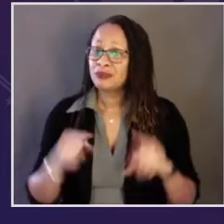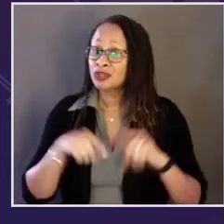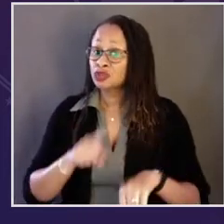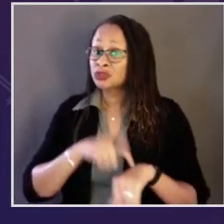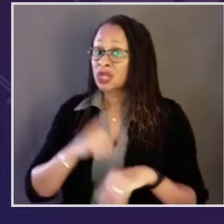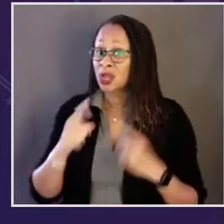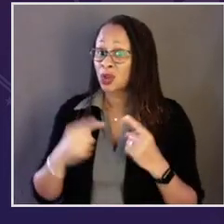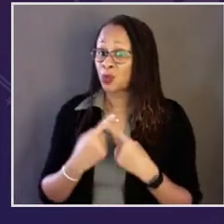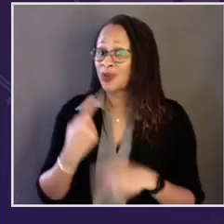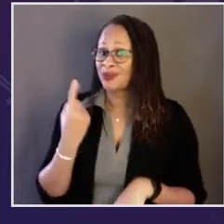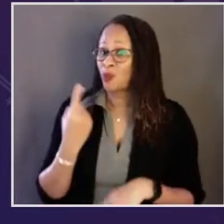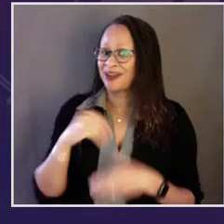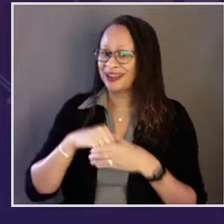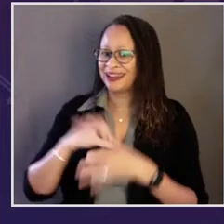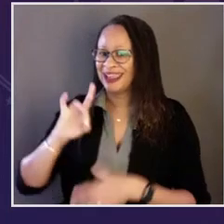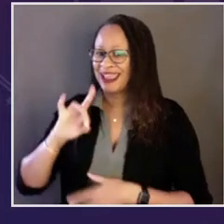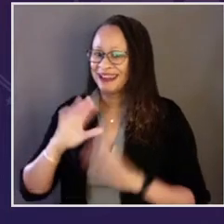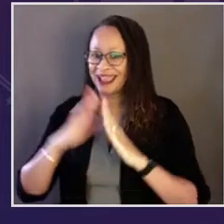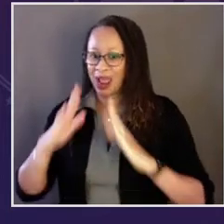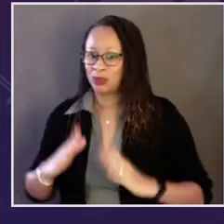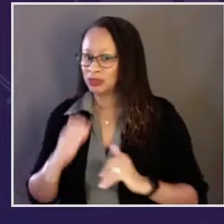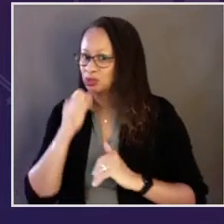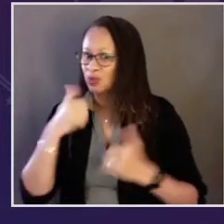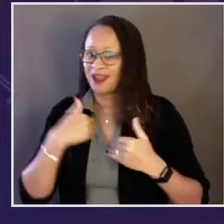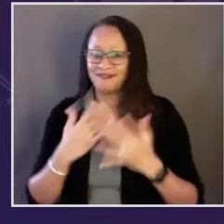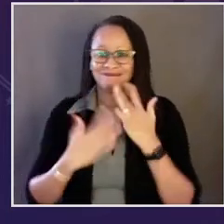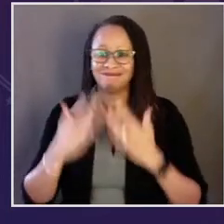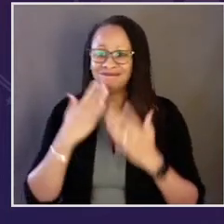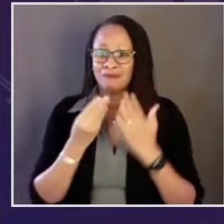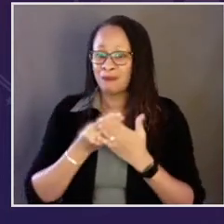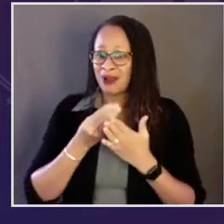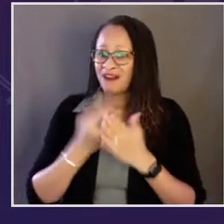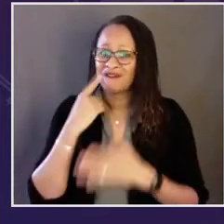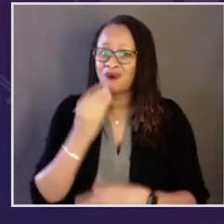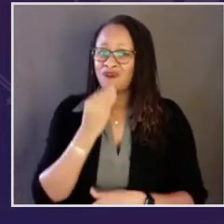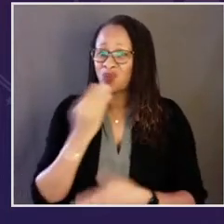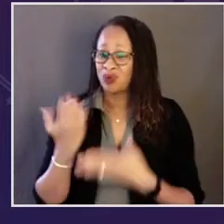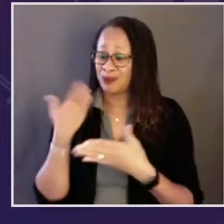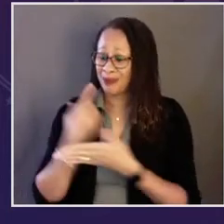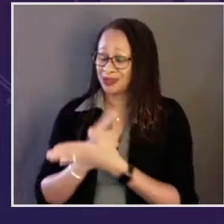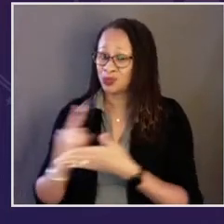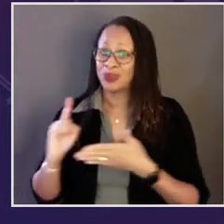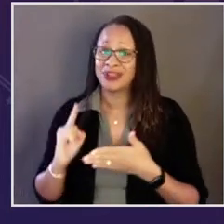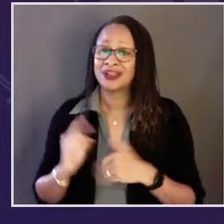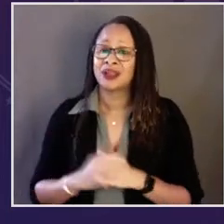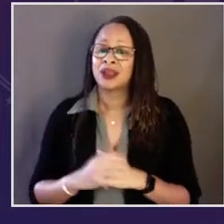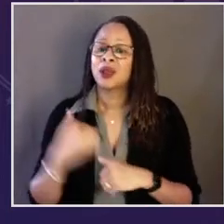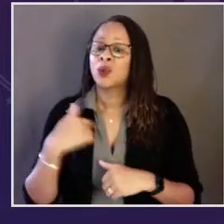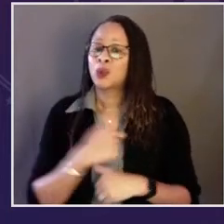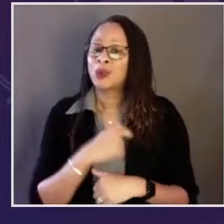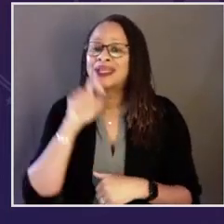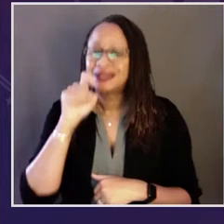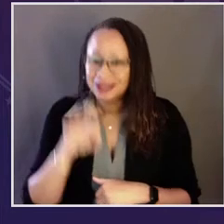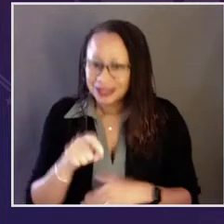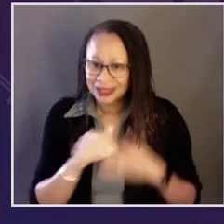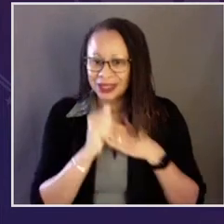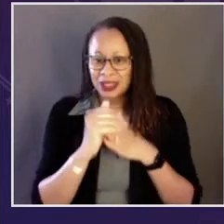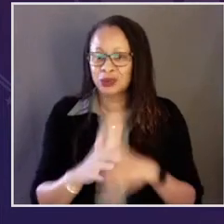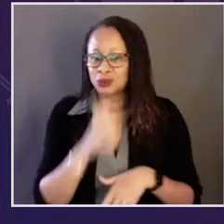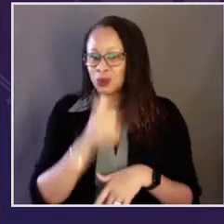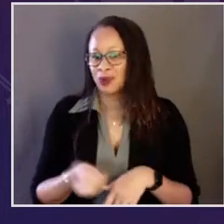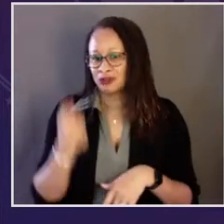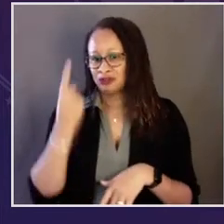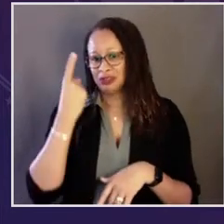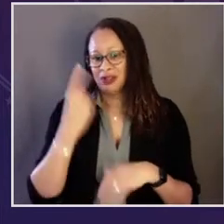moment in our country. At a time when one in eight households say they didn't have enough money for food in the